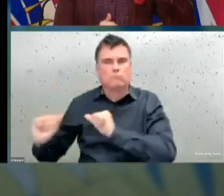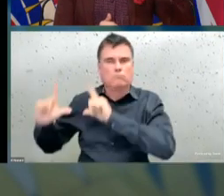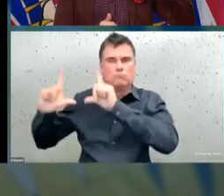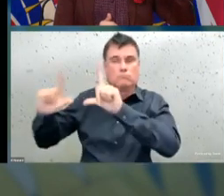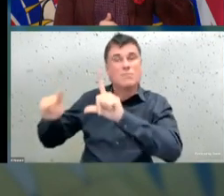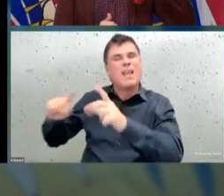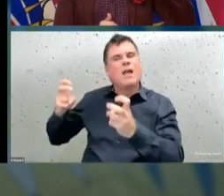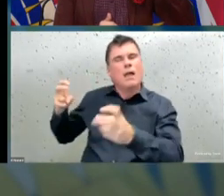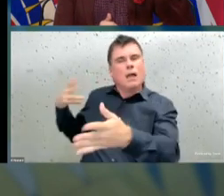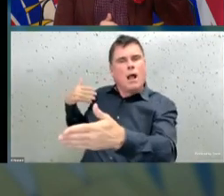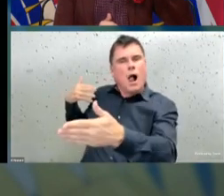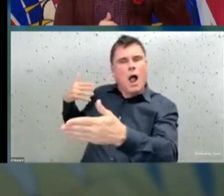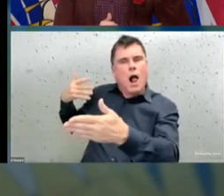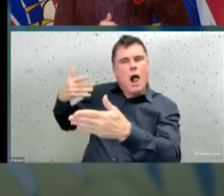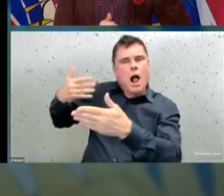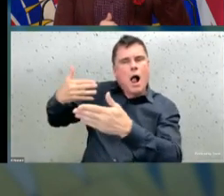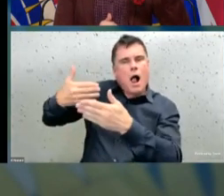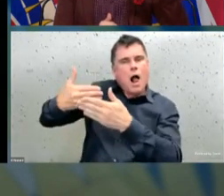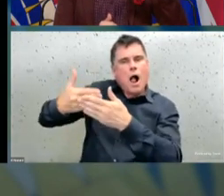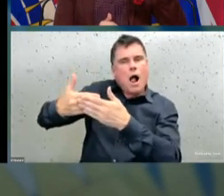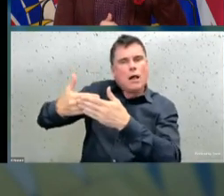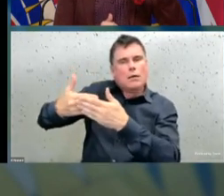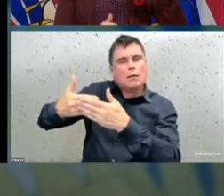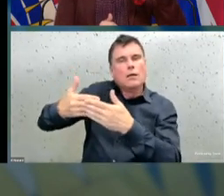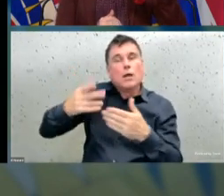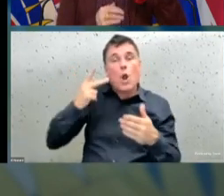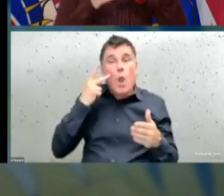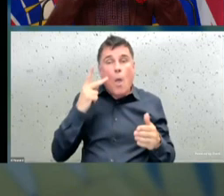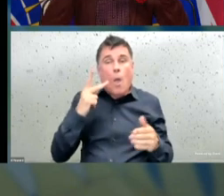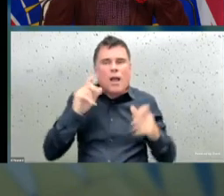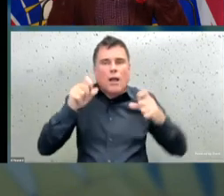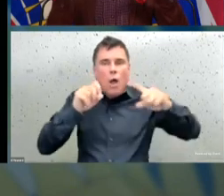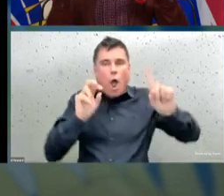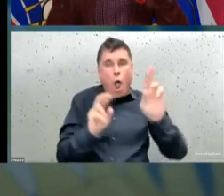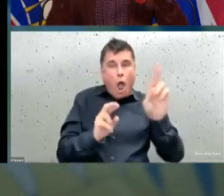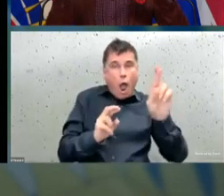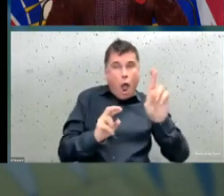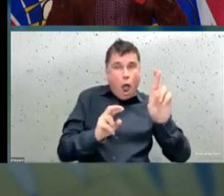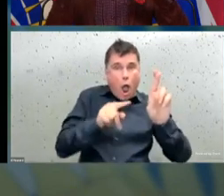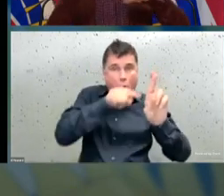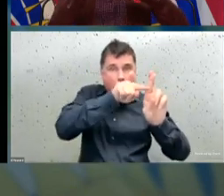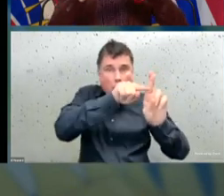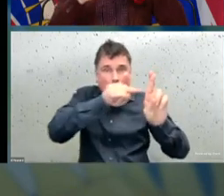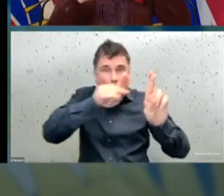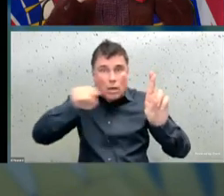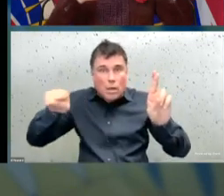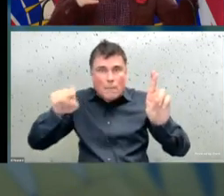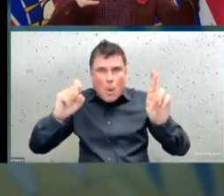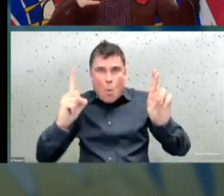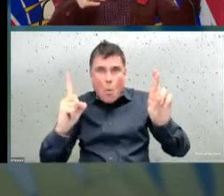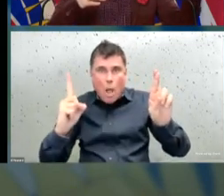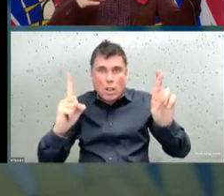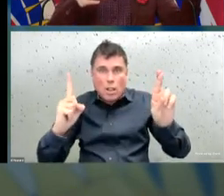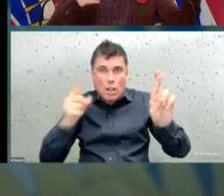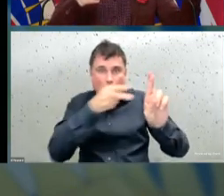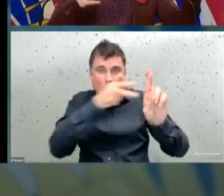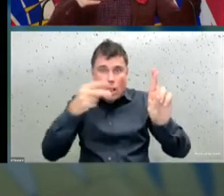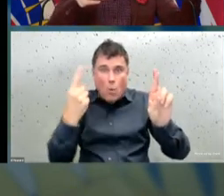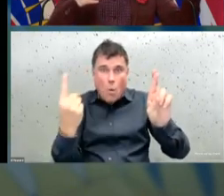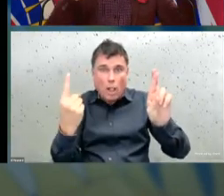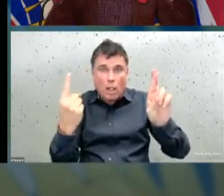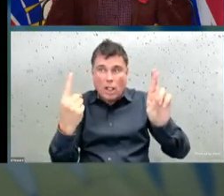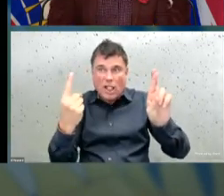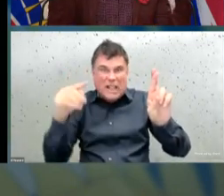have been seeing is sort of bouncing around at one, which means for every person who's infected, they infect one other